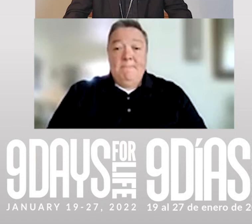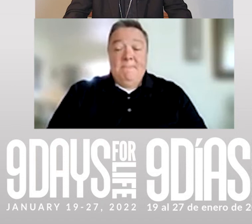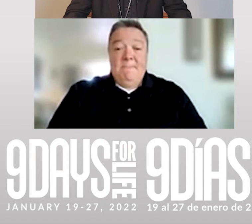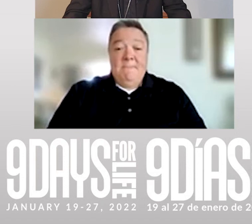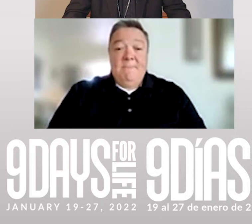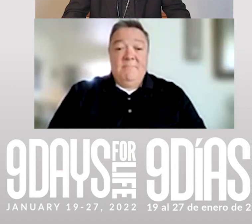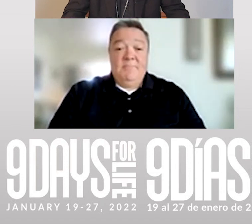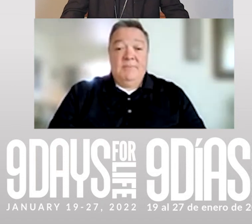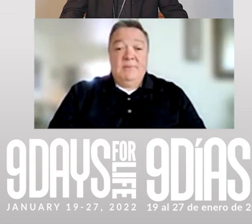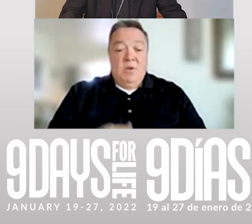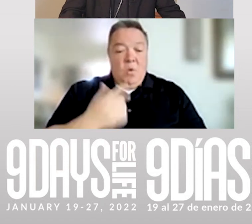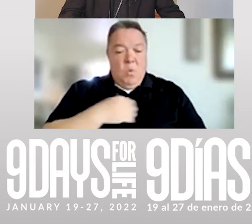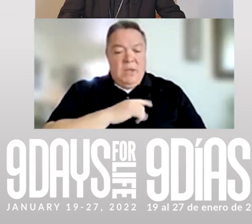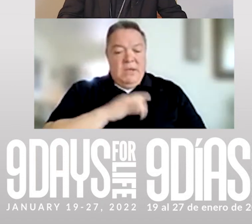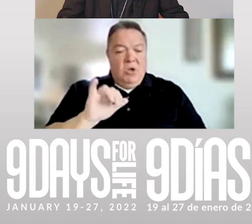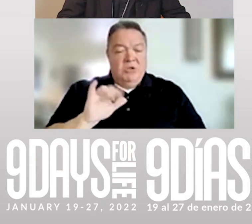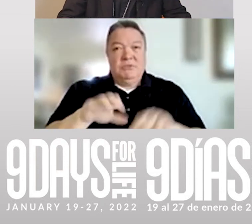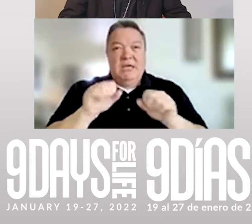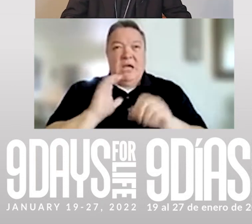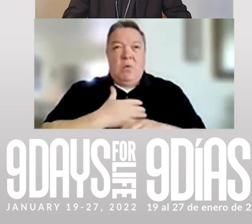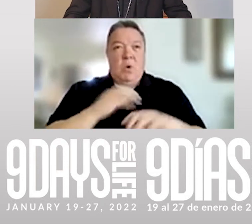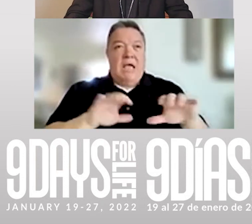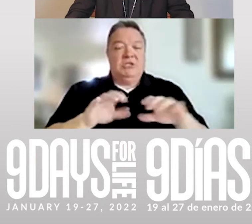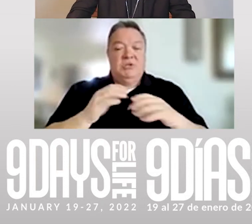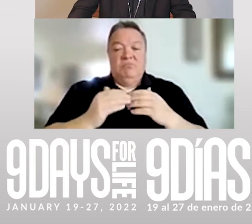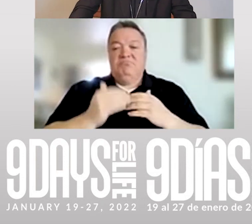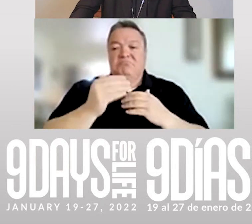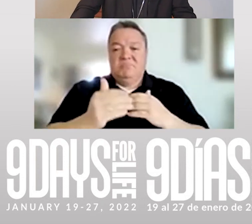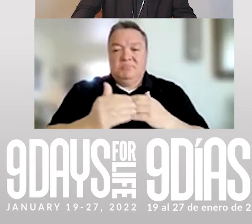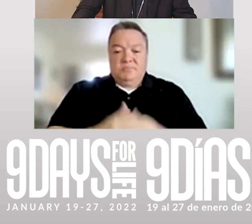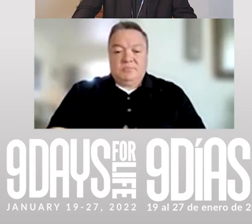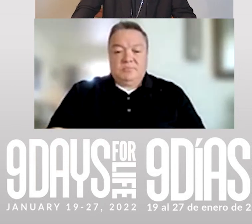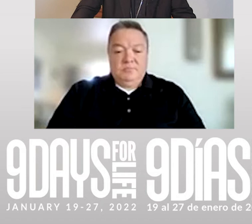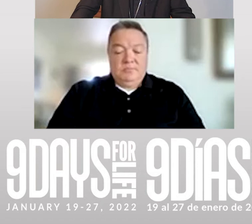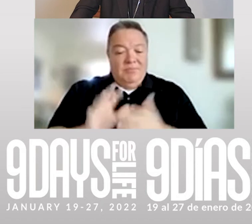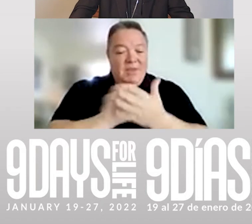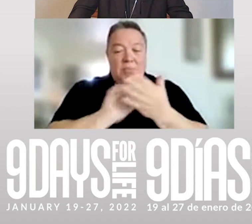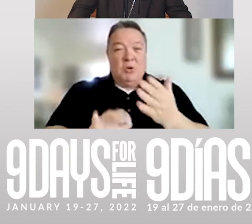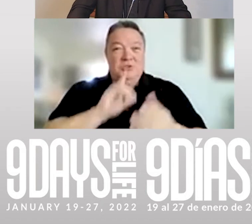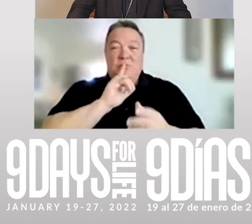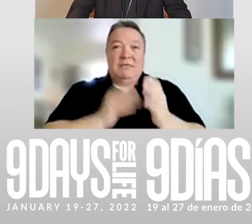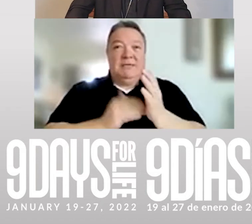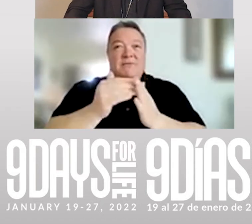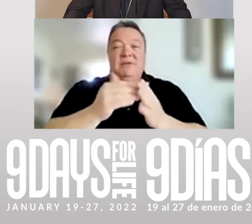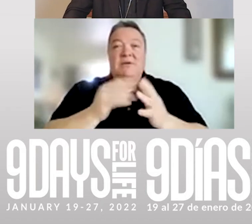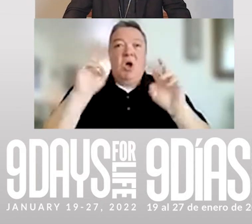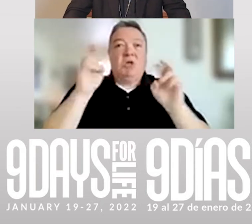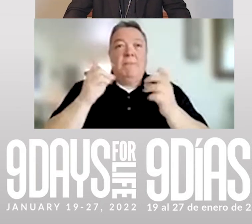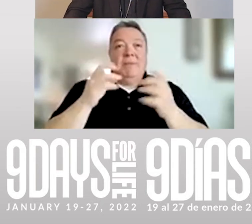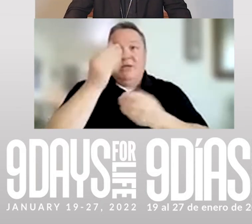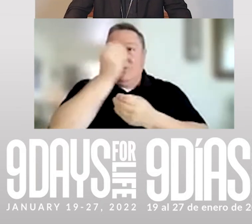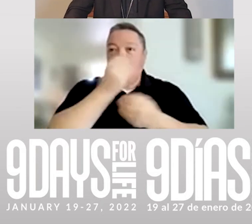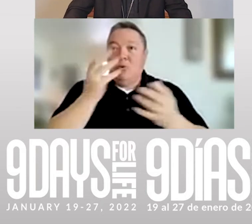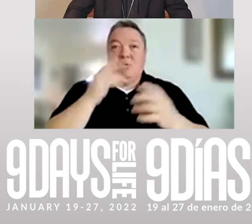We can also take our action one step further. Abortion is frequently a topic in the news, political